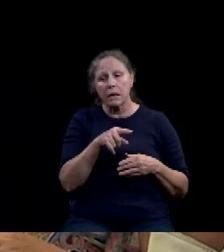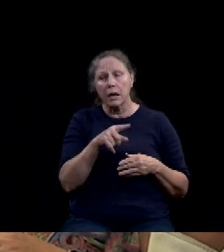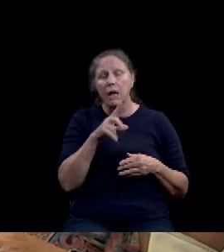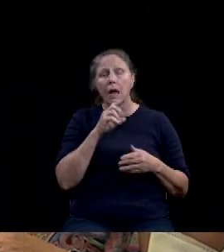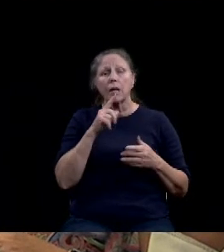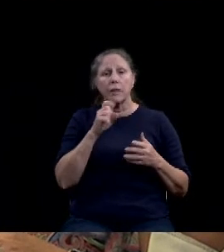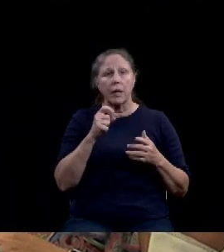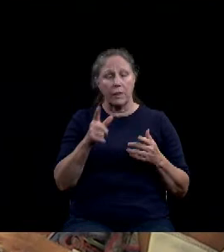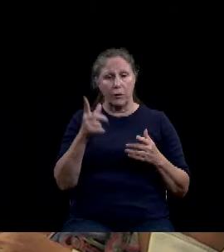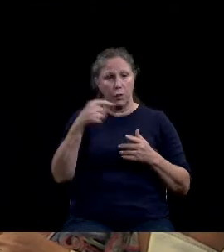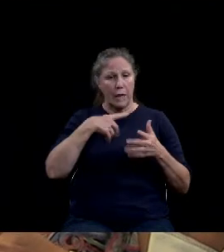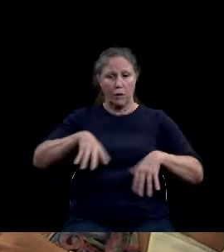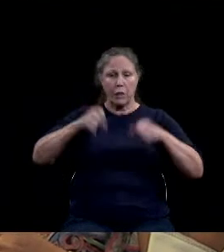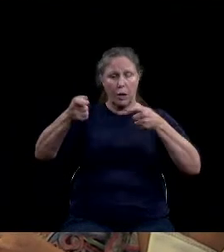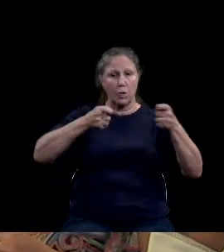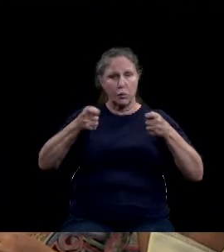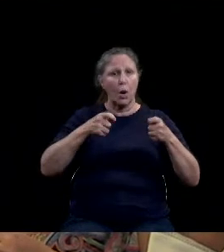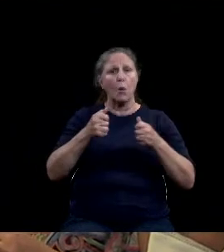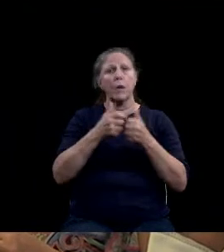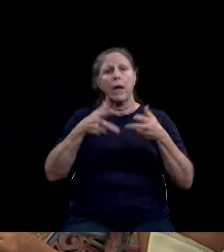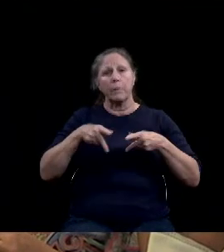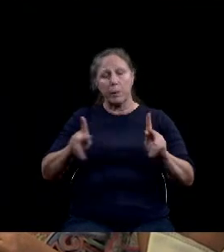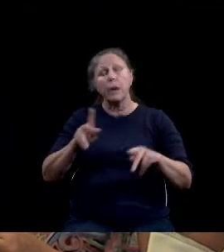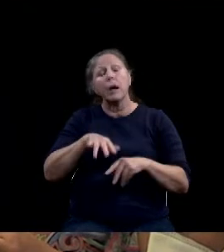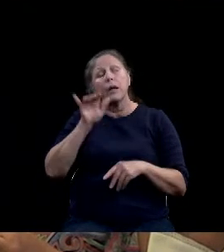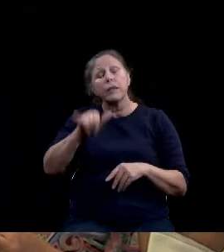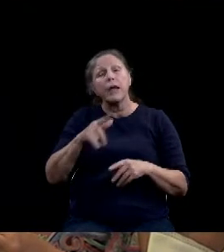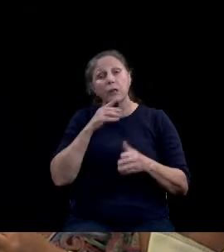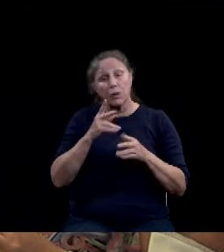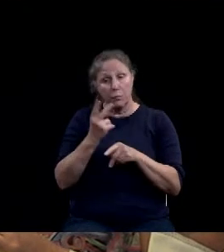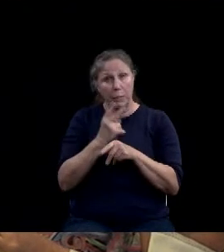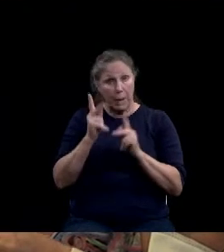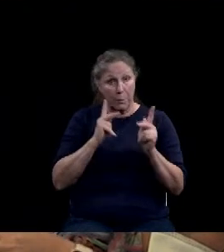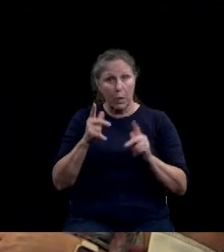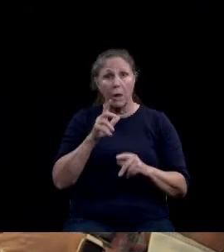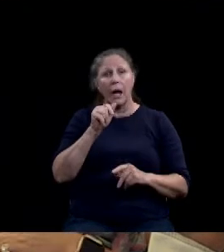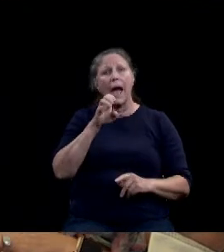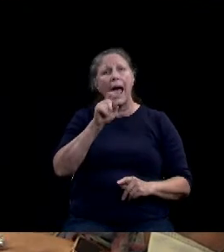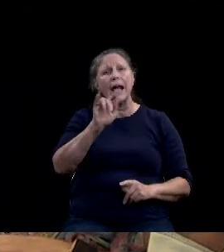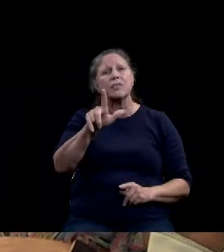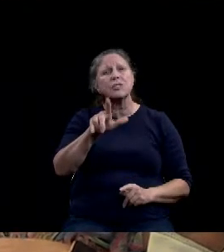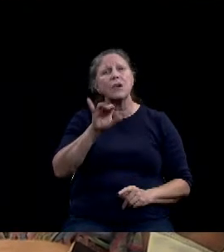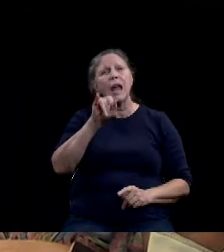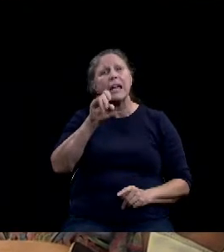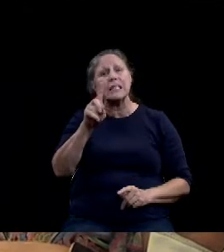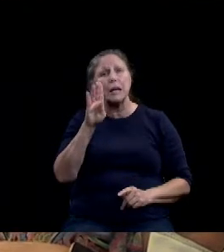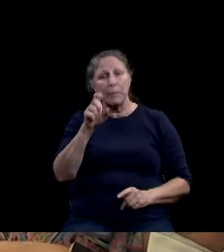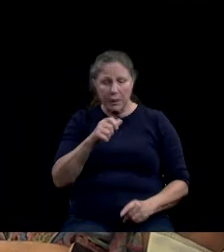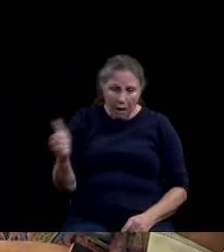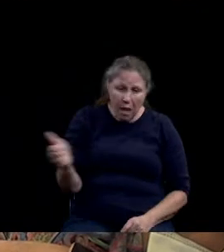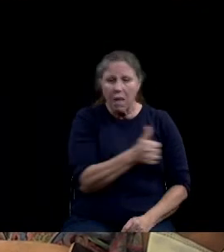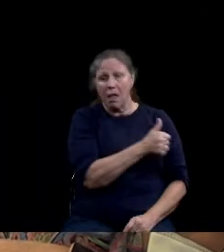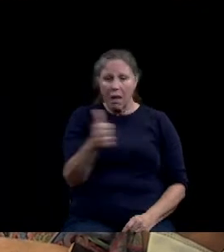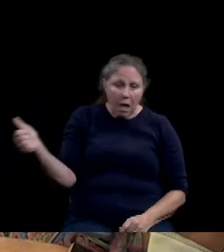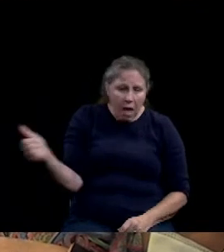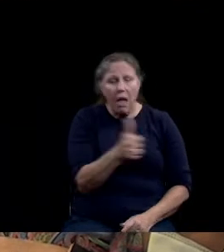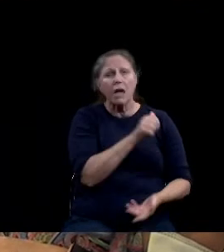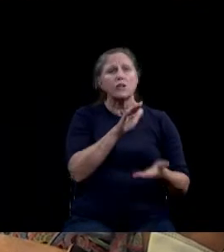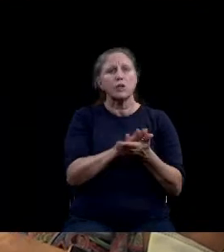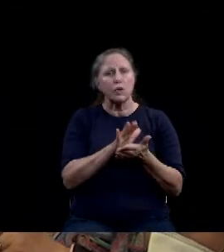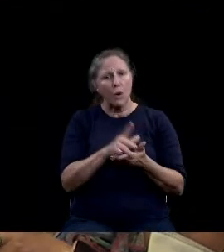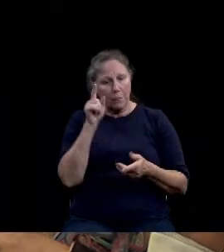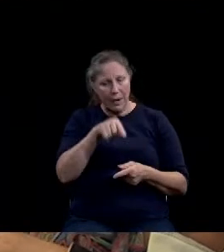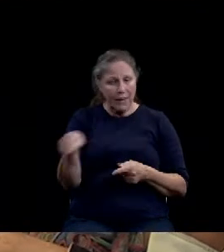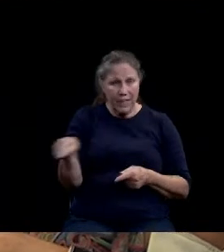road that is frequently used by axle ISD school buses to transport students to and from school. I believe this expansion and entry point will be put to